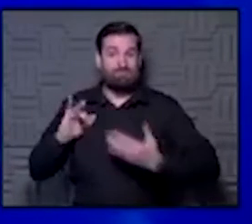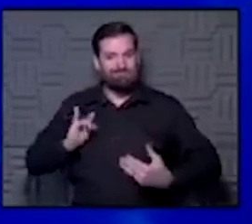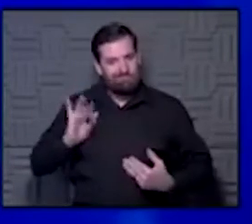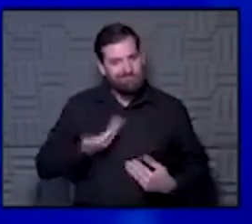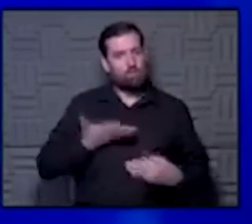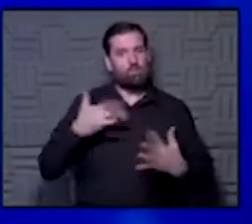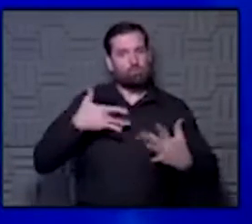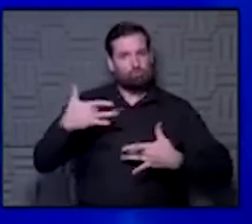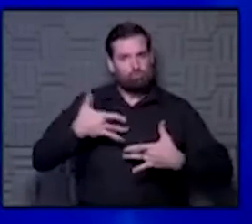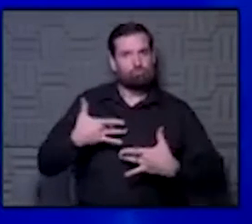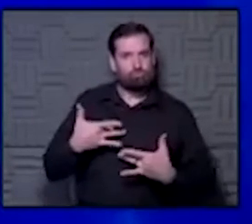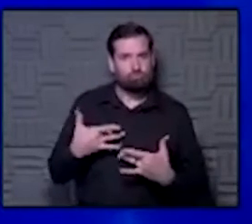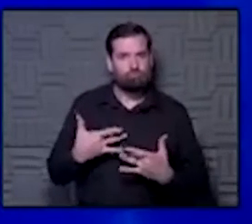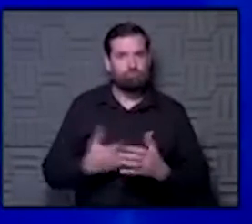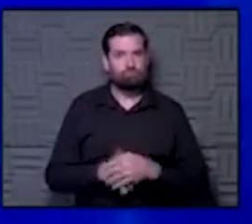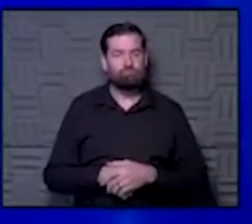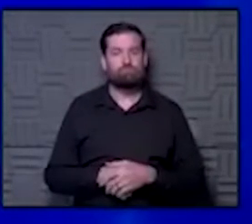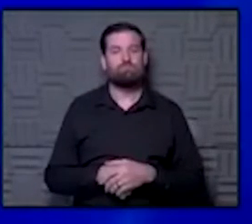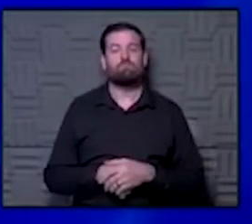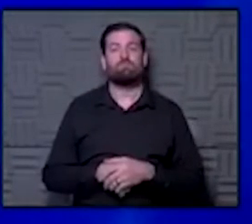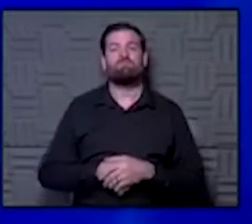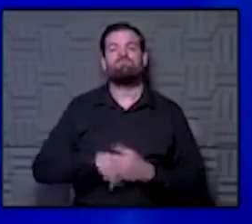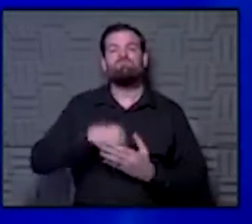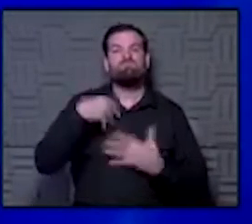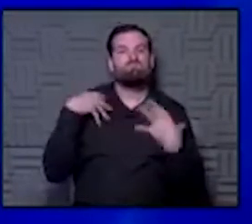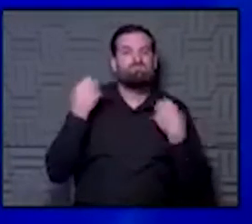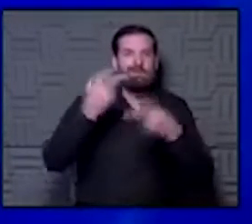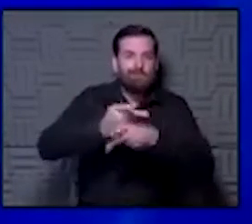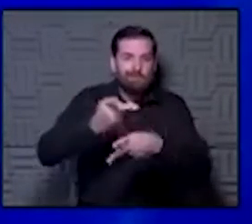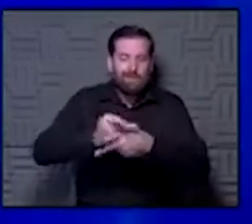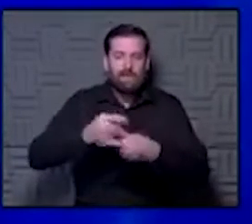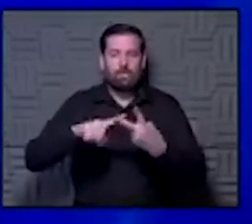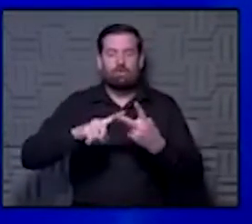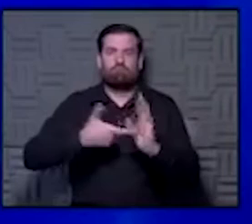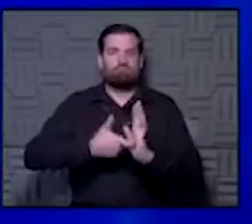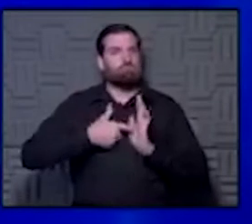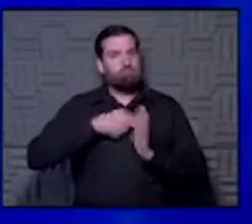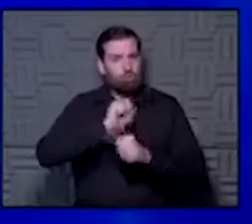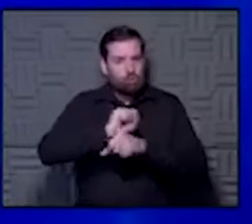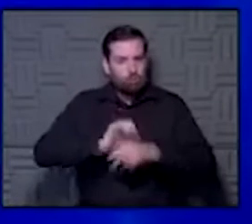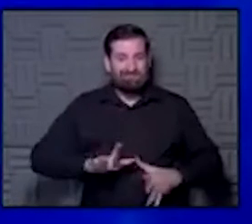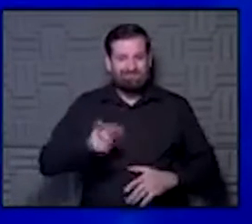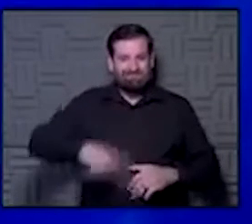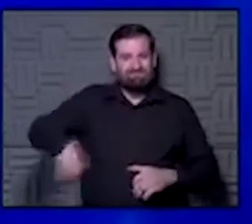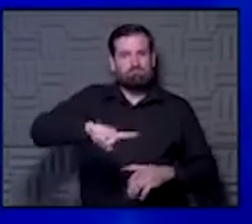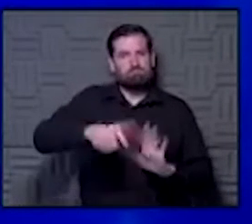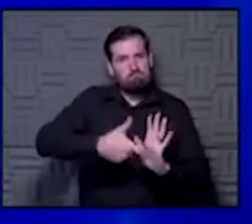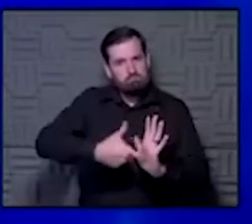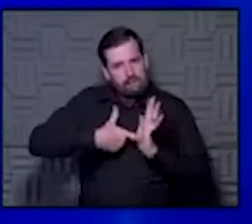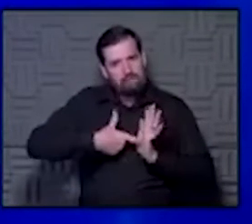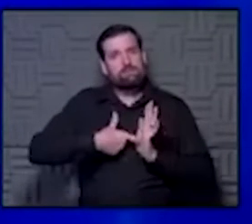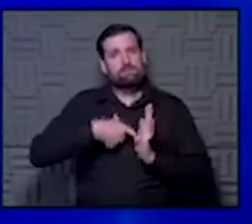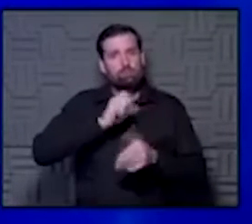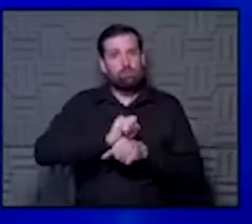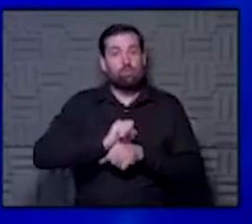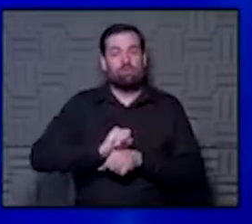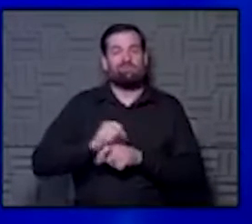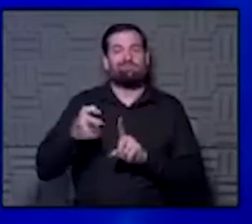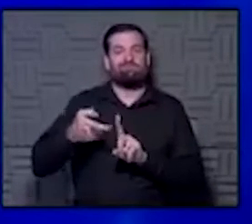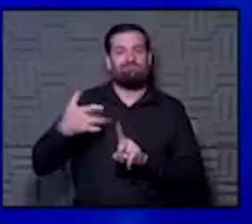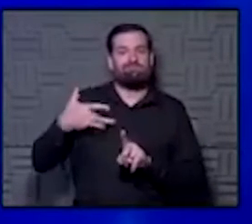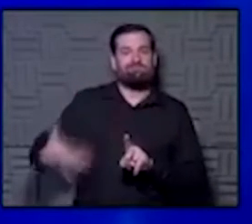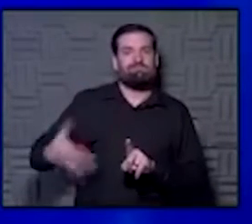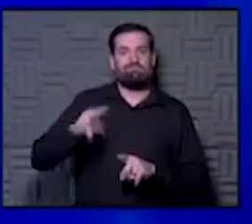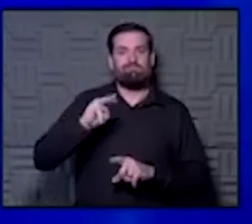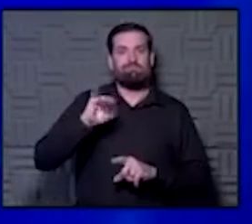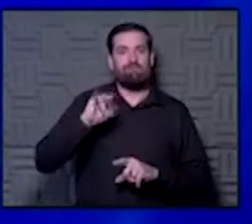been, and I think when you put frontline health care workers and essential workers and people who have to work, often from a minority background,